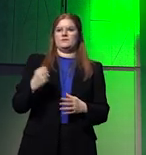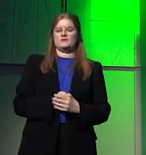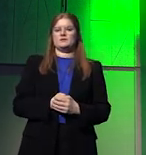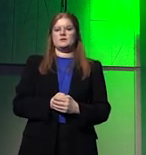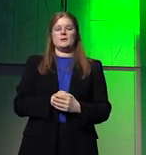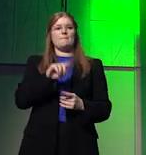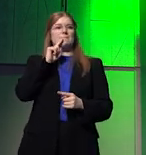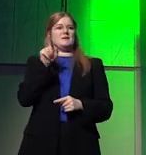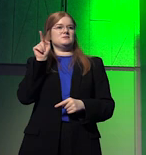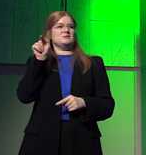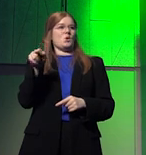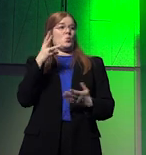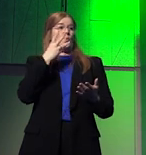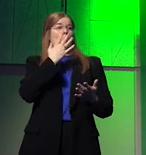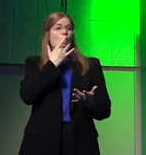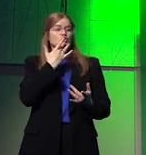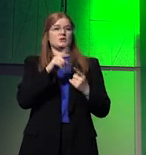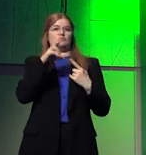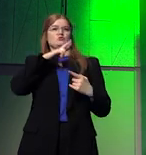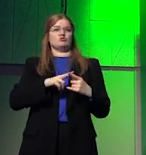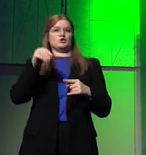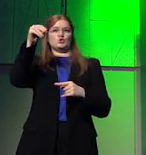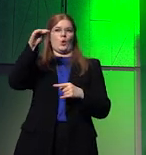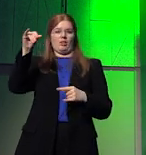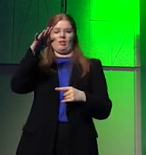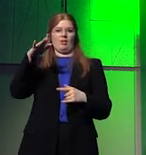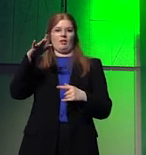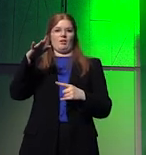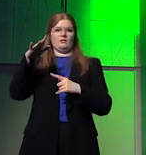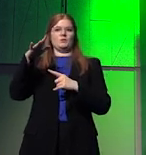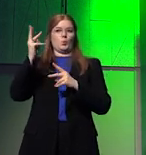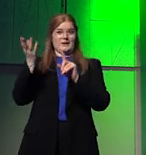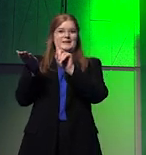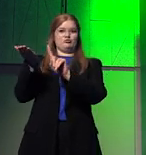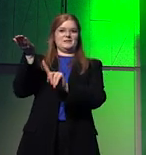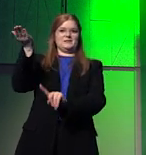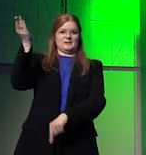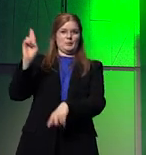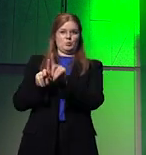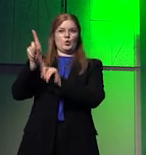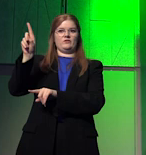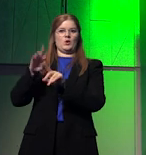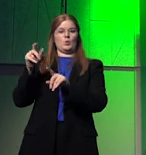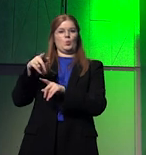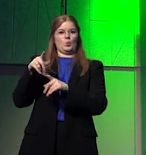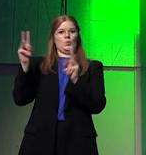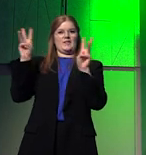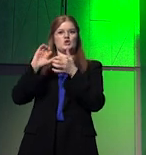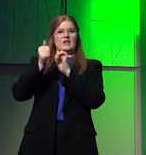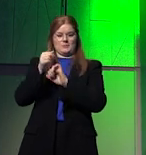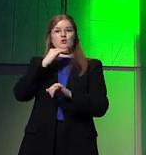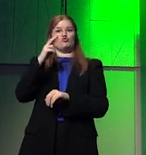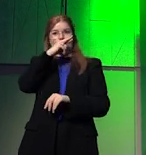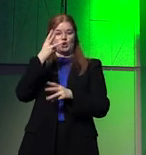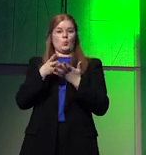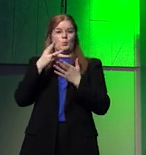This water and fertile soil endowment is set to increase with climate change. Russia will have more water